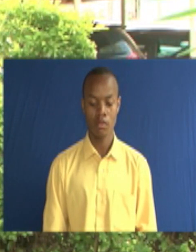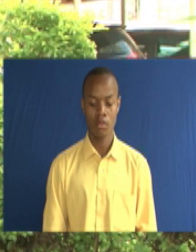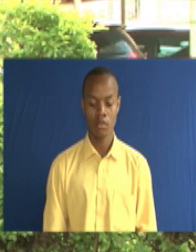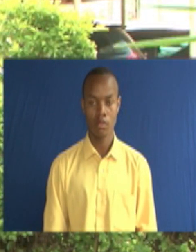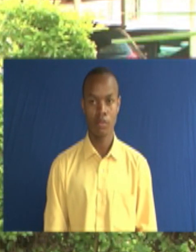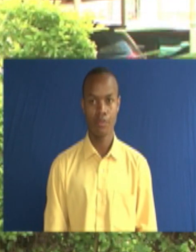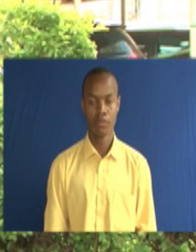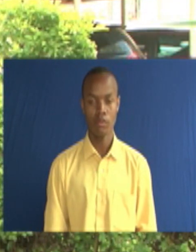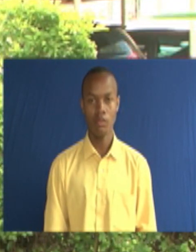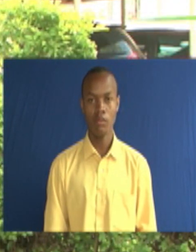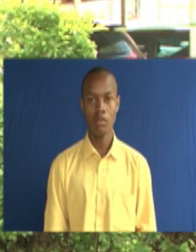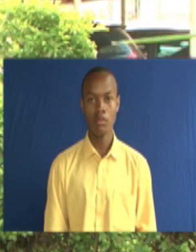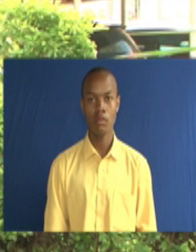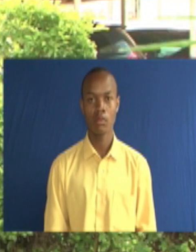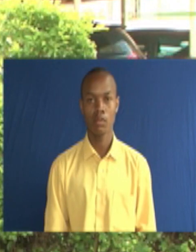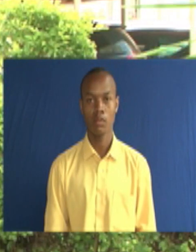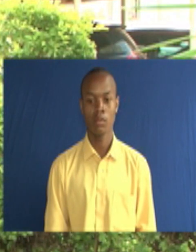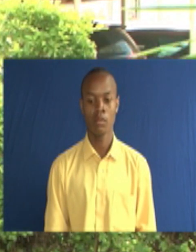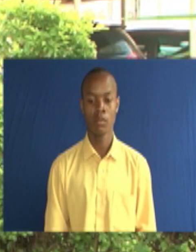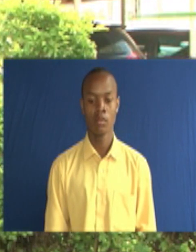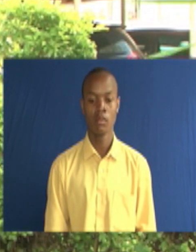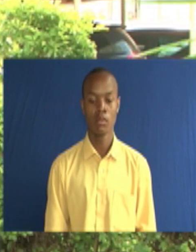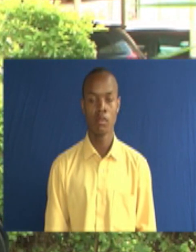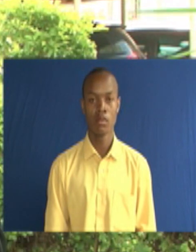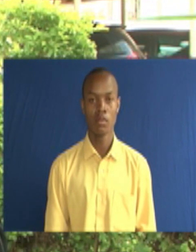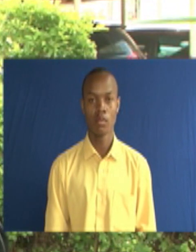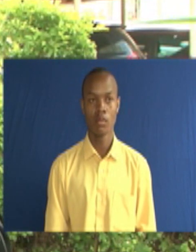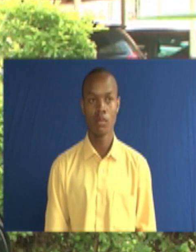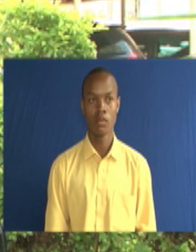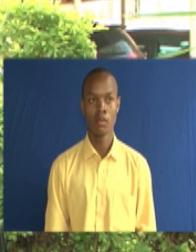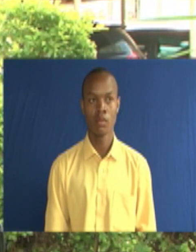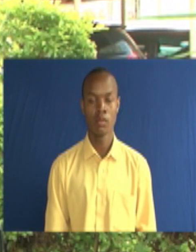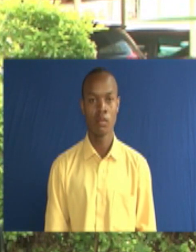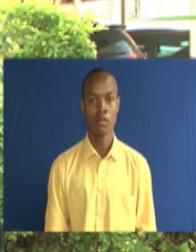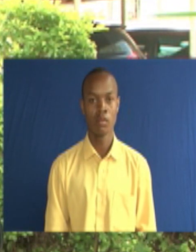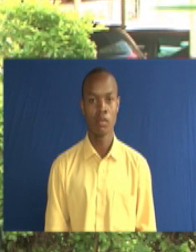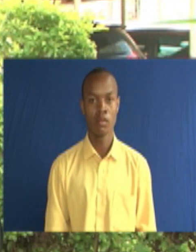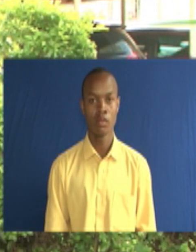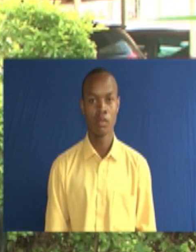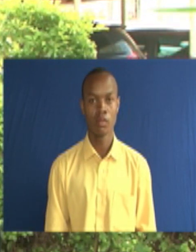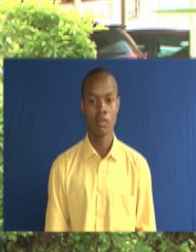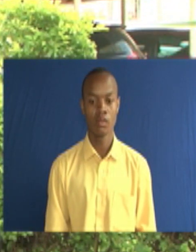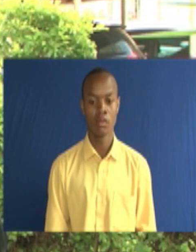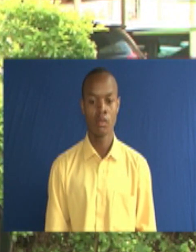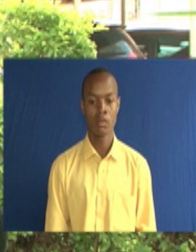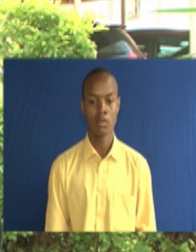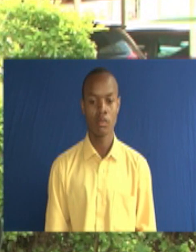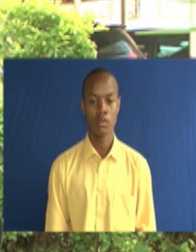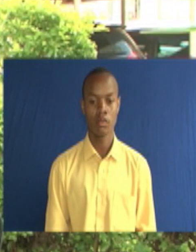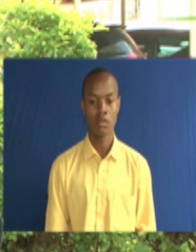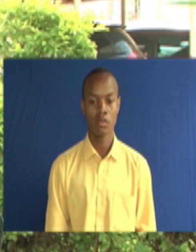that is all. So, what they forget is, yes, for the sign language interpreter,